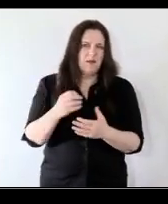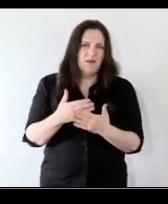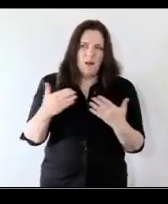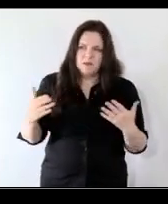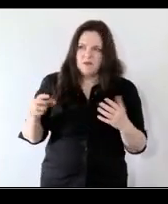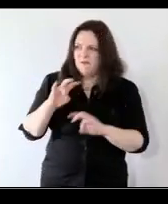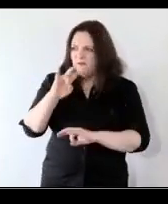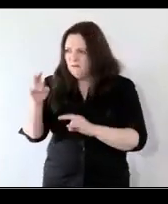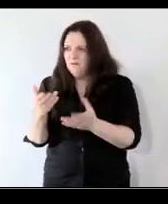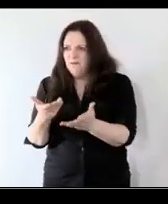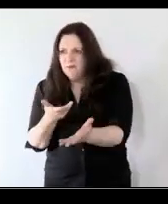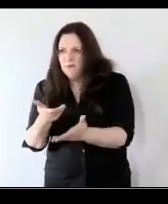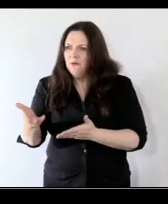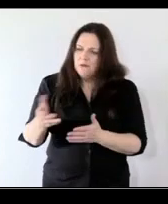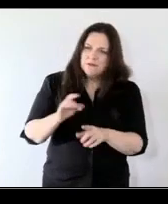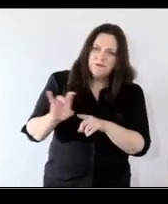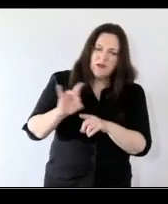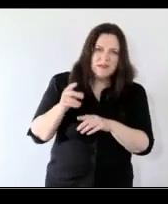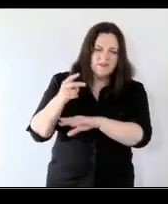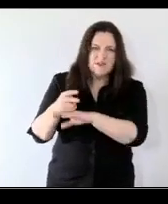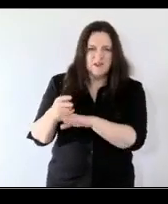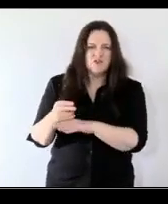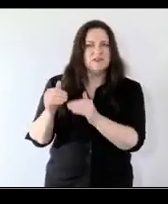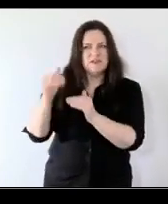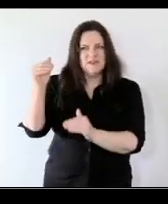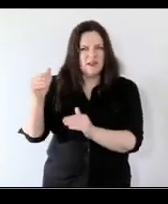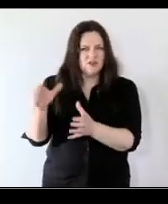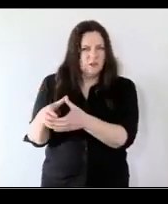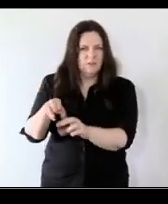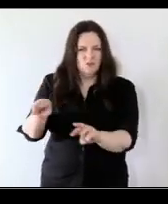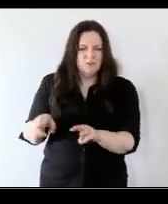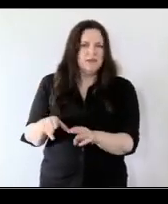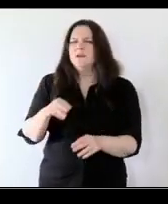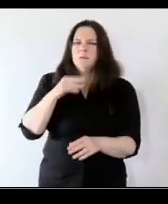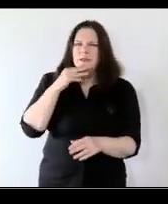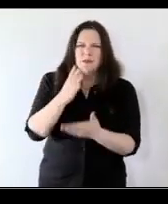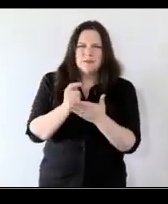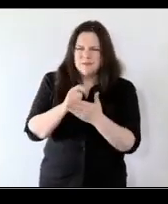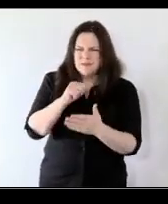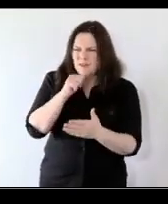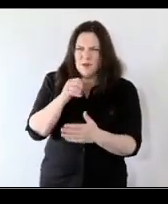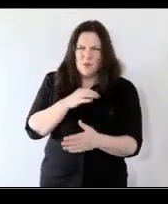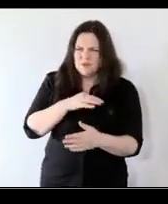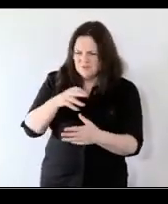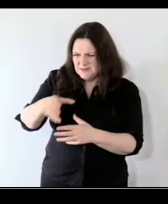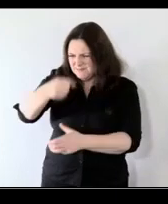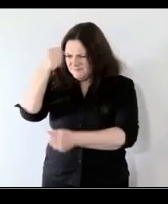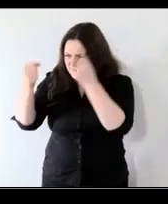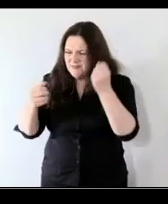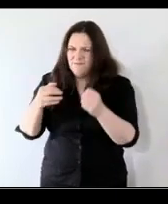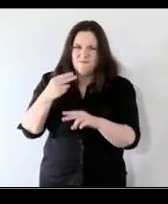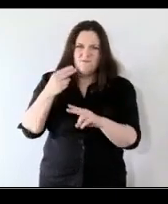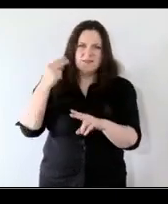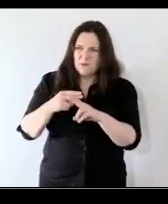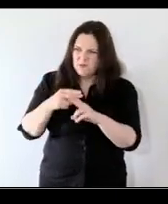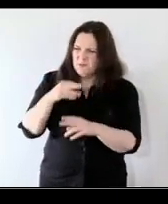awful lot of different kinds of interventions and we haven't been very good about kind of disentangling those and saying well you know are